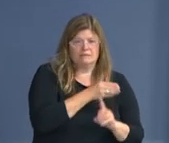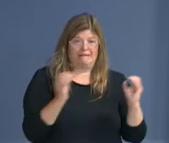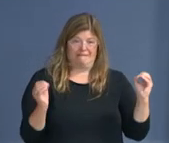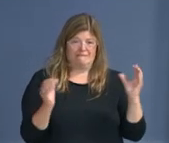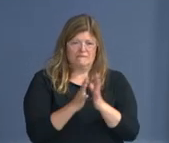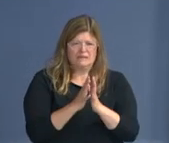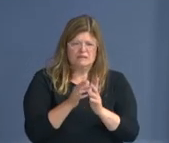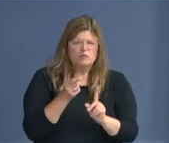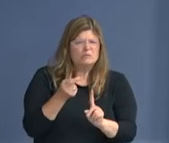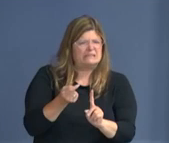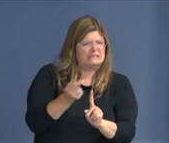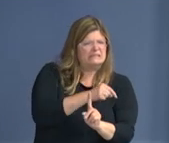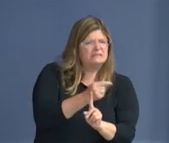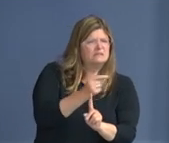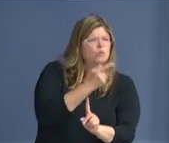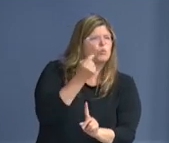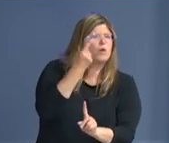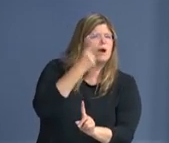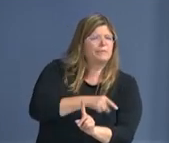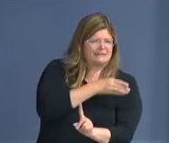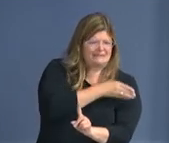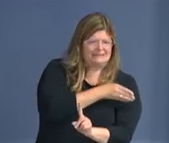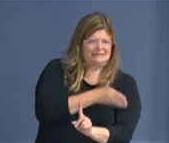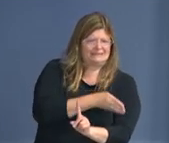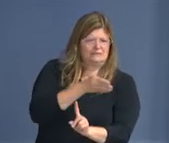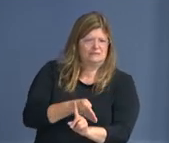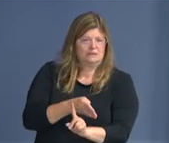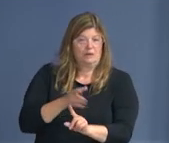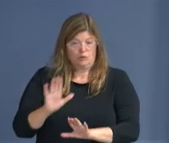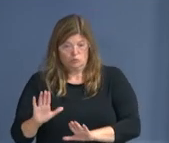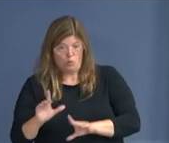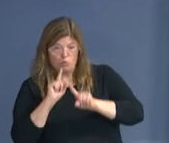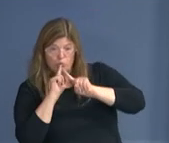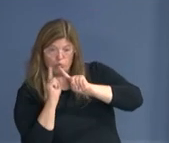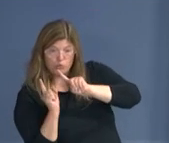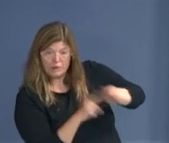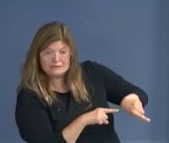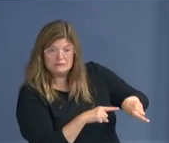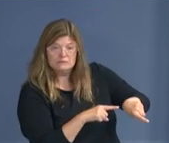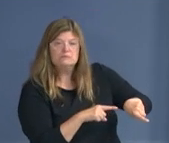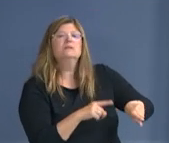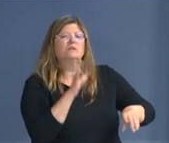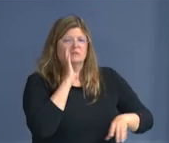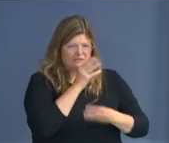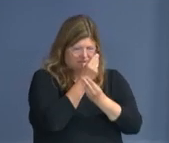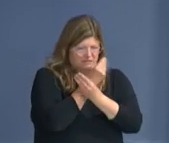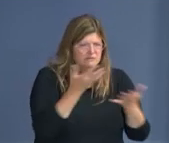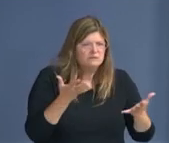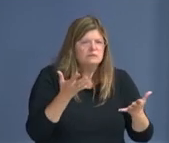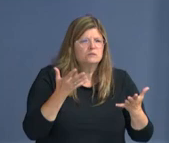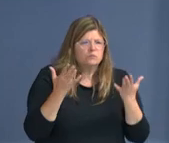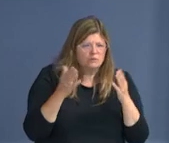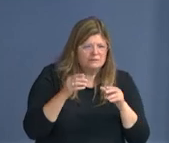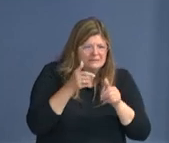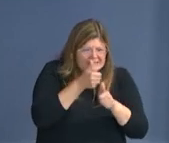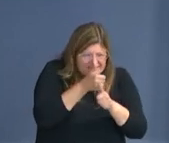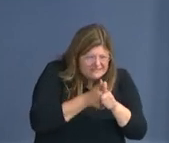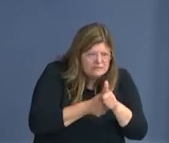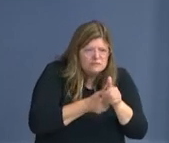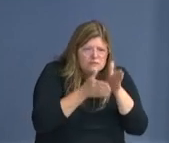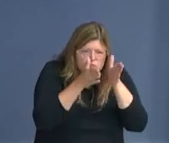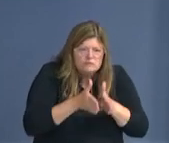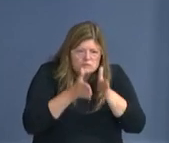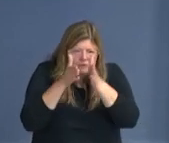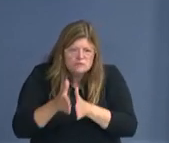We want to remind everybody to follow the instructions of, of the police. And certainly our, in